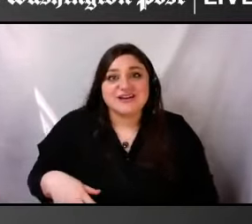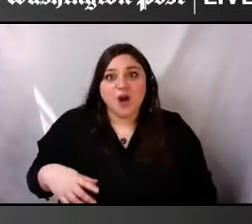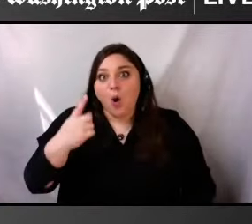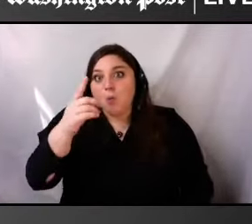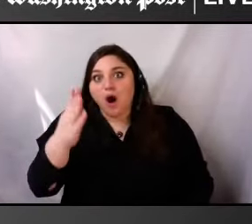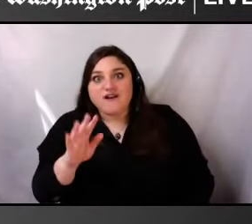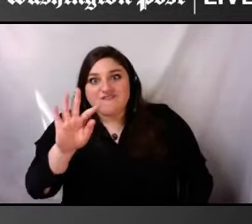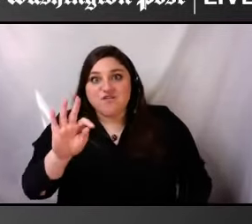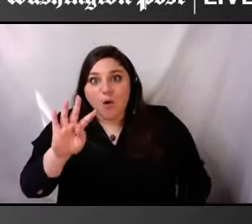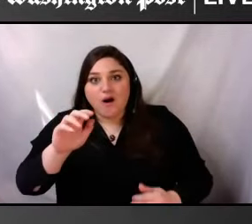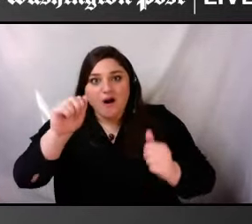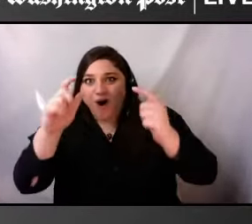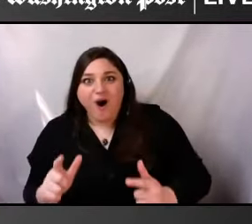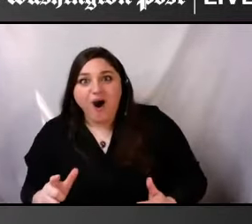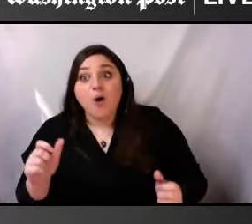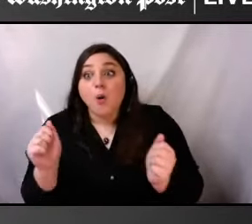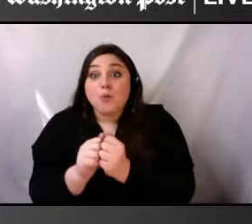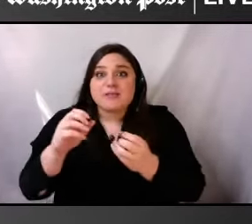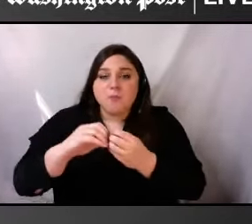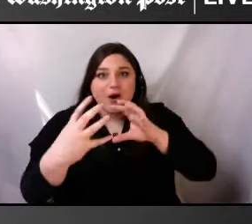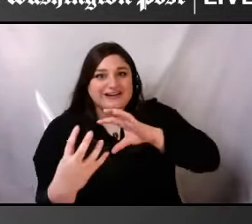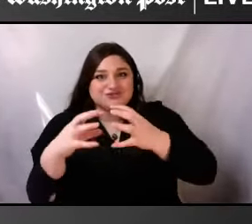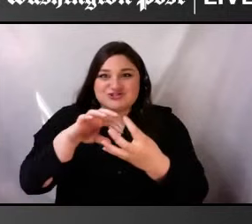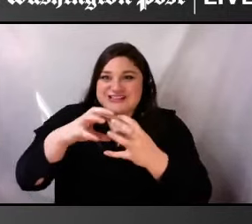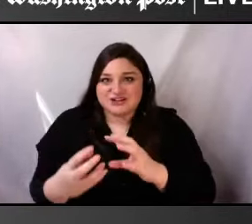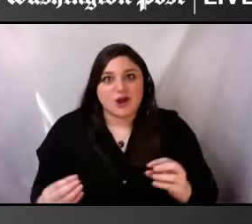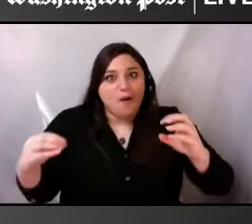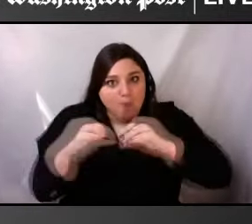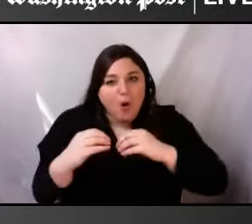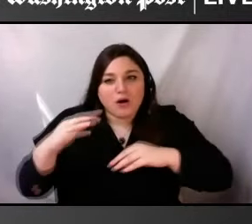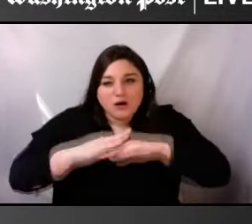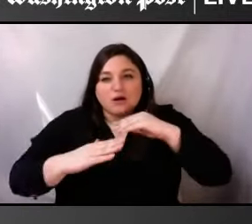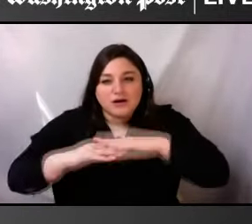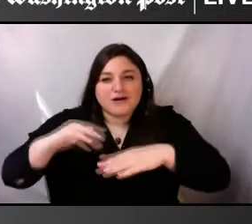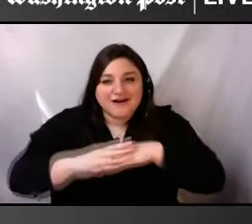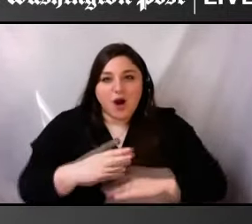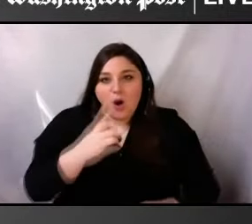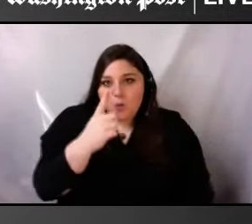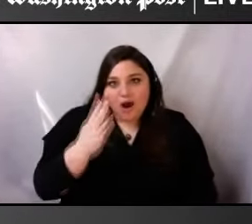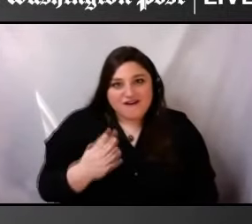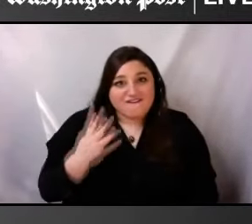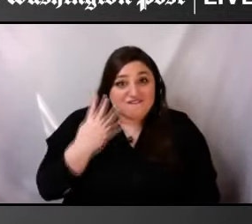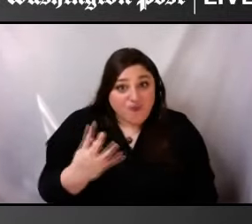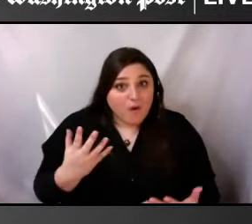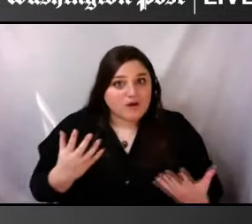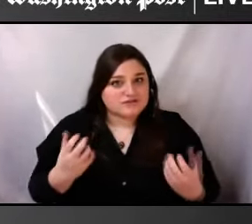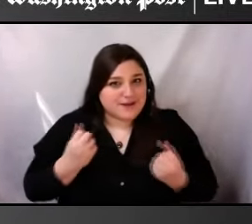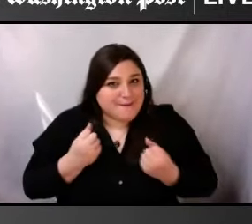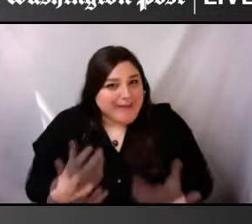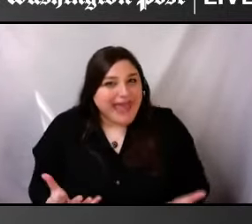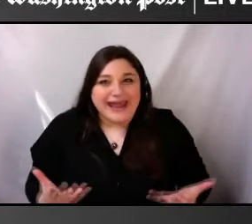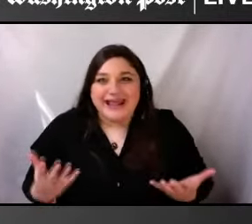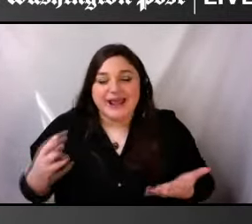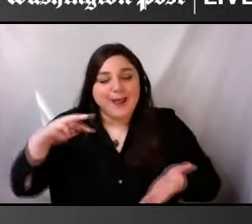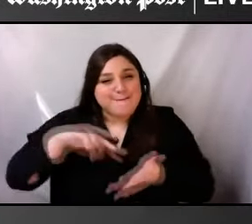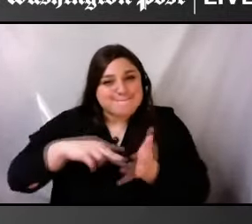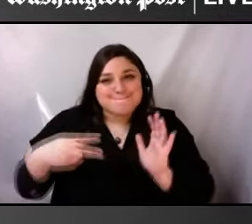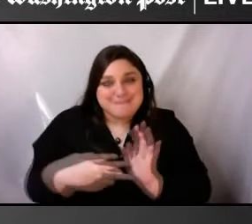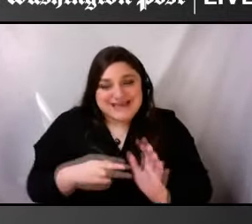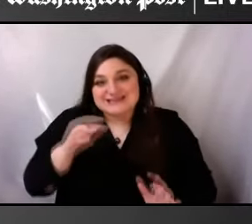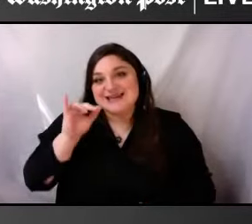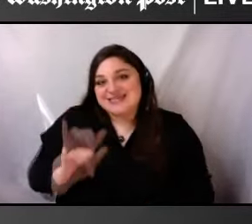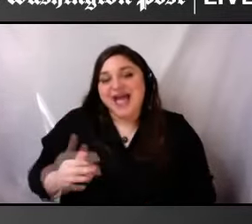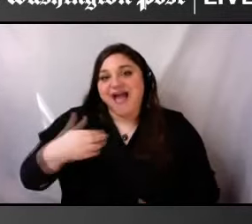bring in other intersections. And so, um, with that, it means that, you know, we're, uh,